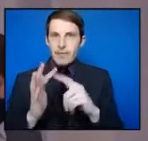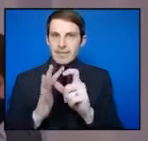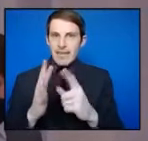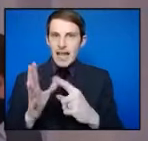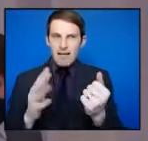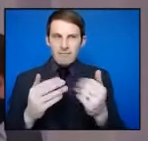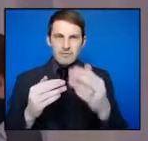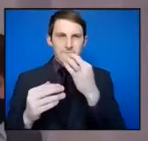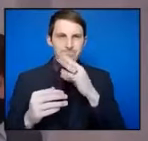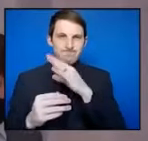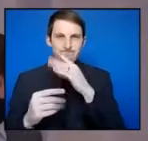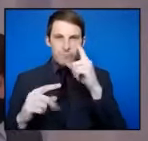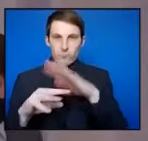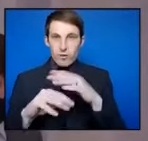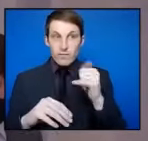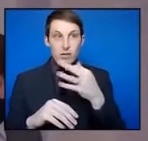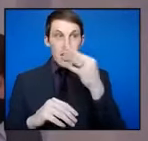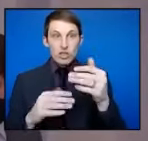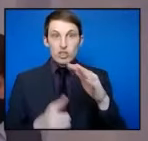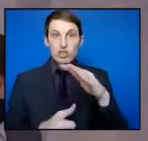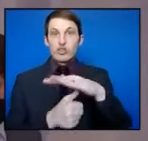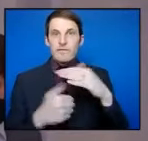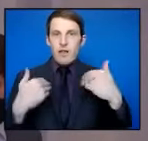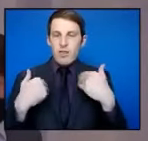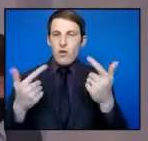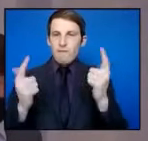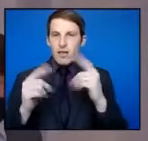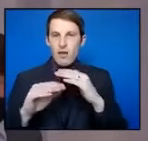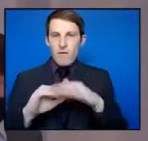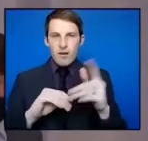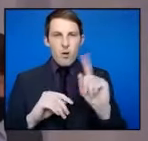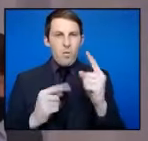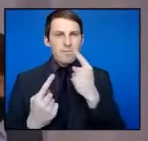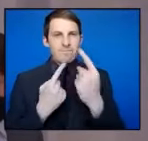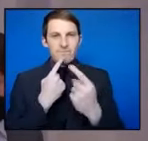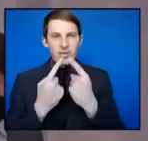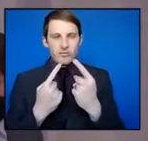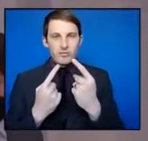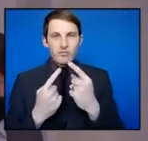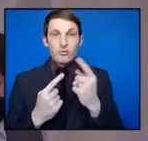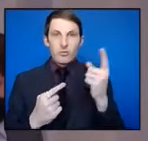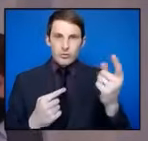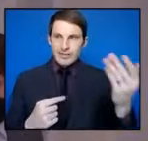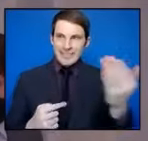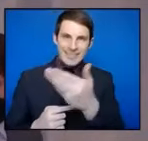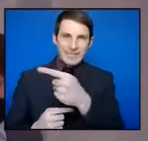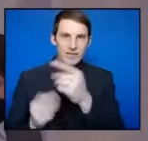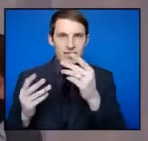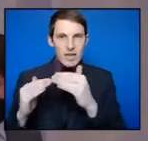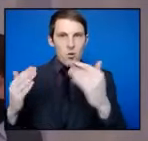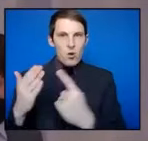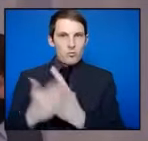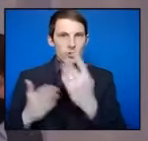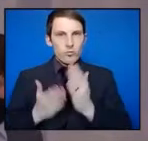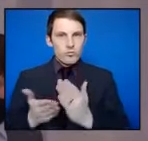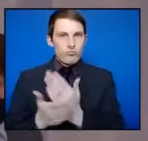this up with the Chief Health Officer last time around what information is actually given to the Equal Opportunity and Human Rights Commission